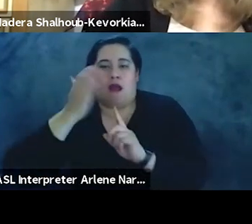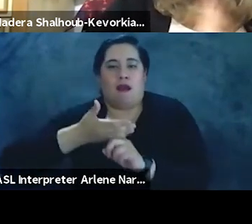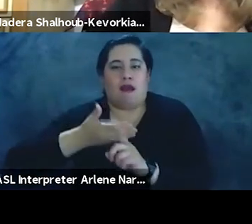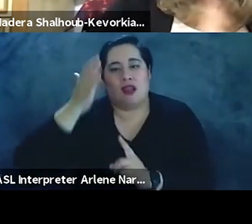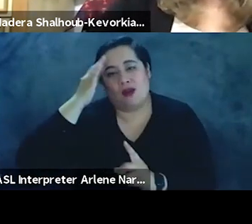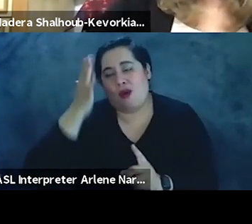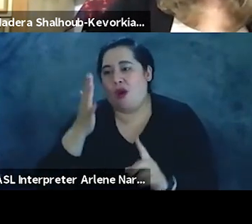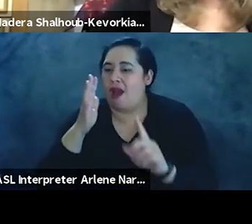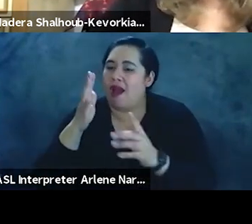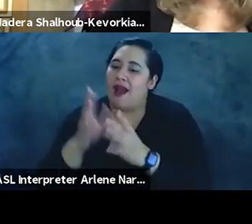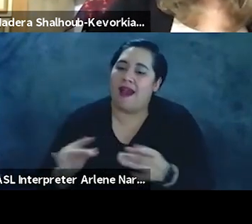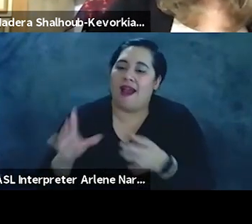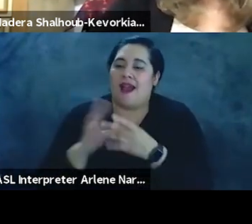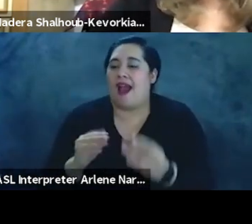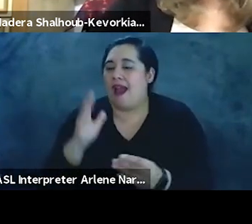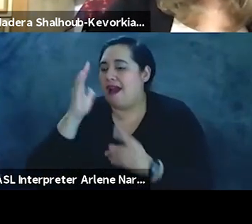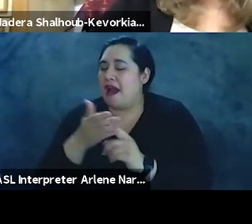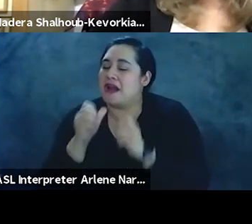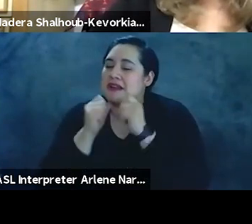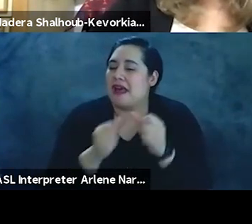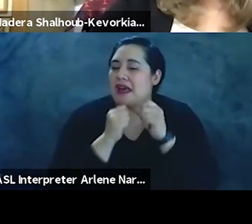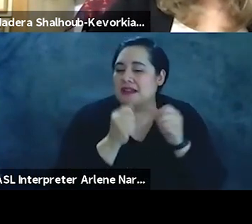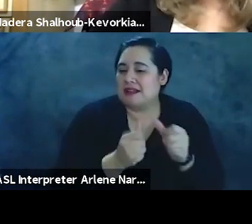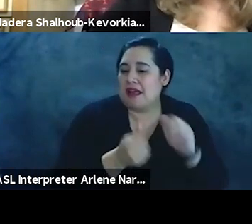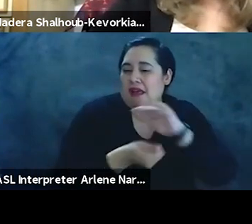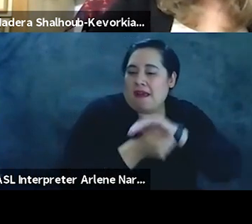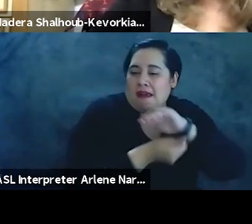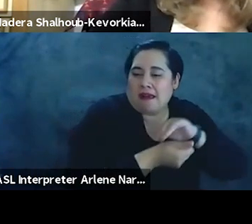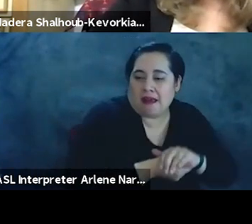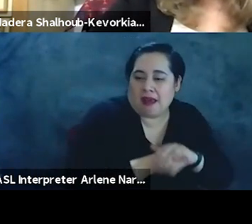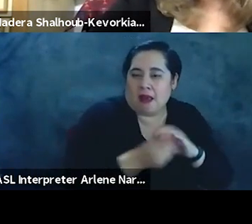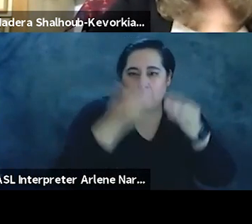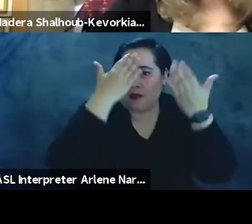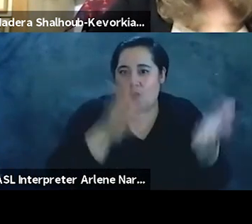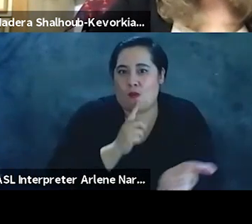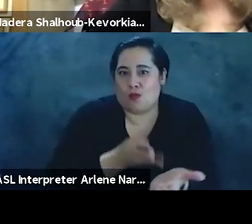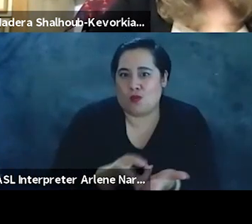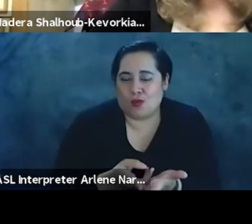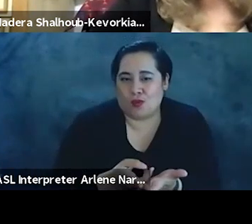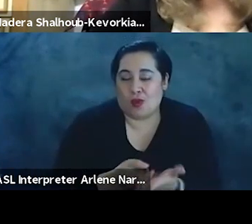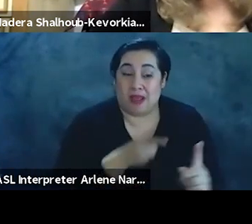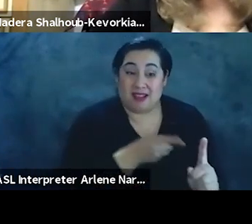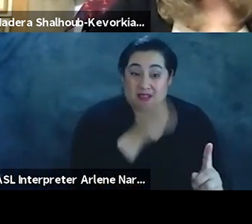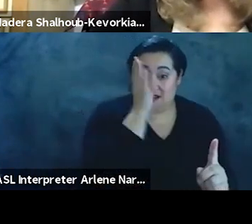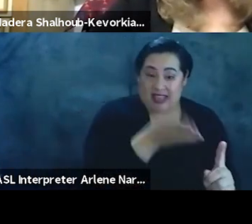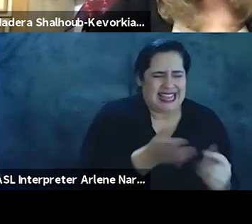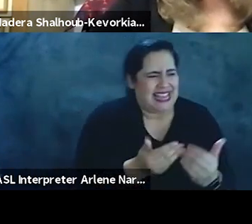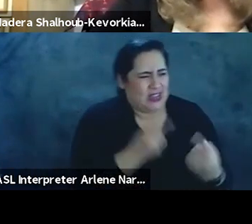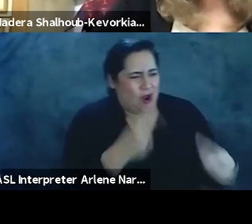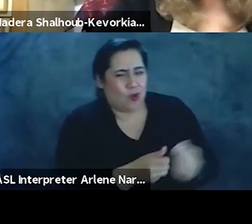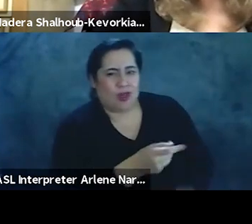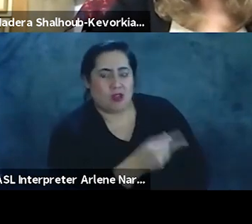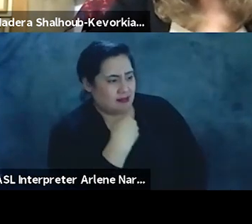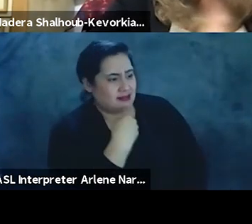wrapped up in cloaks of denial and disguise and obfuscation and mystification, because the blunt one is a lot easier to argue with, because